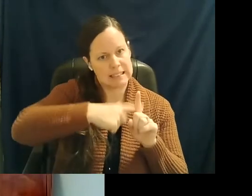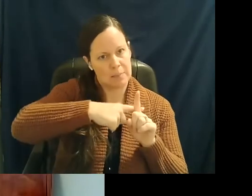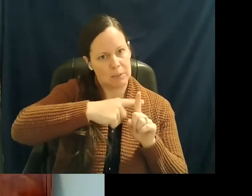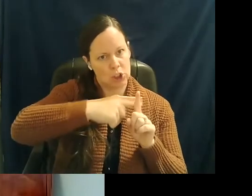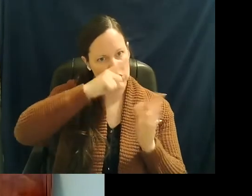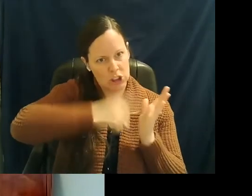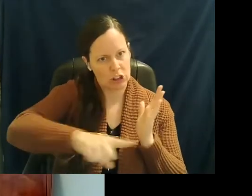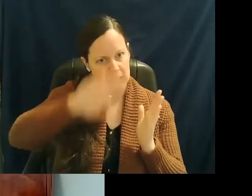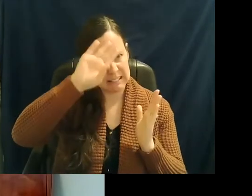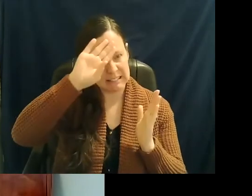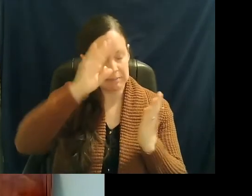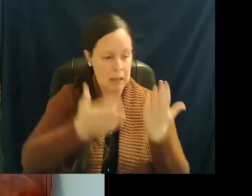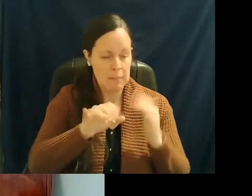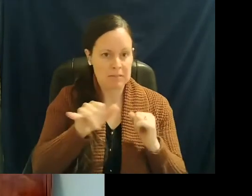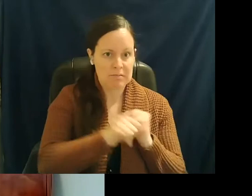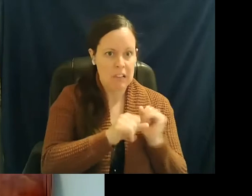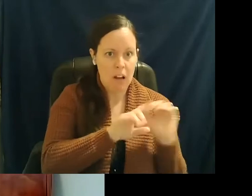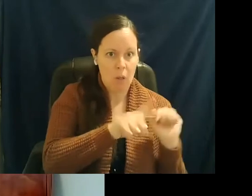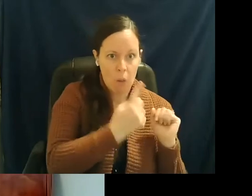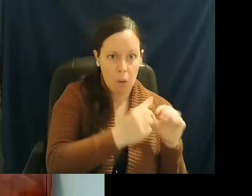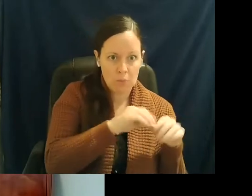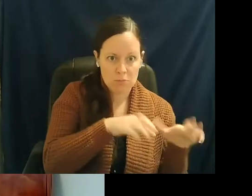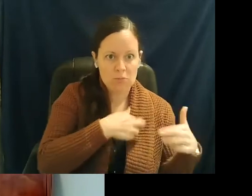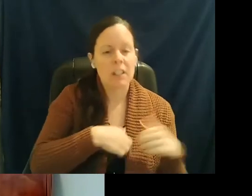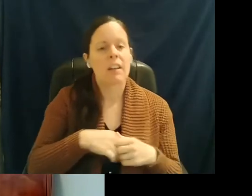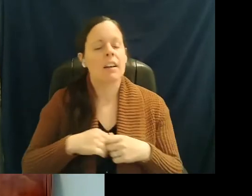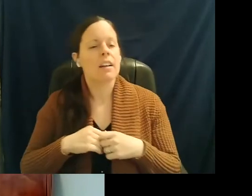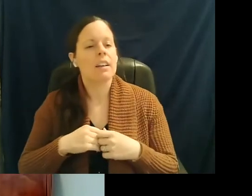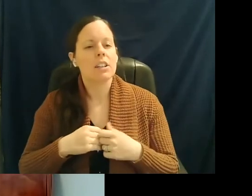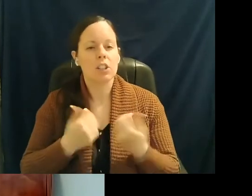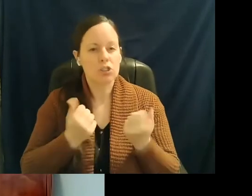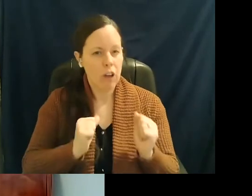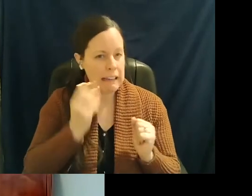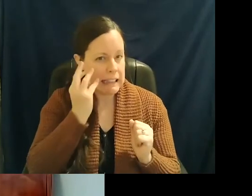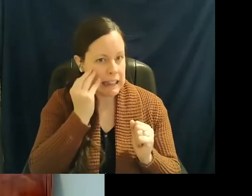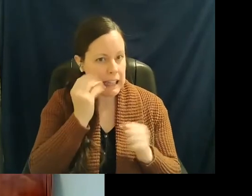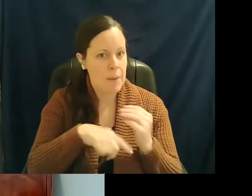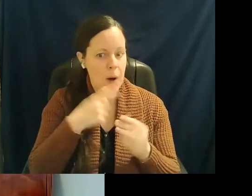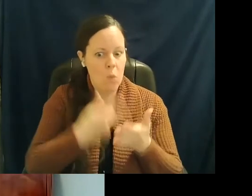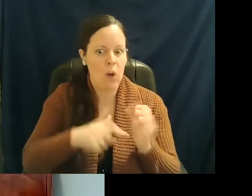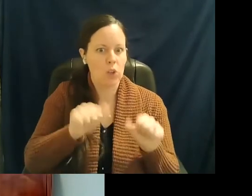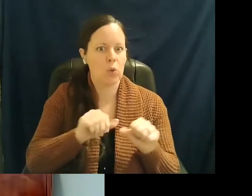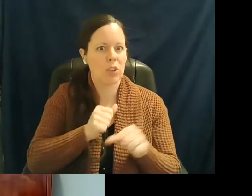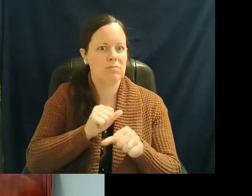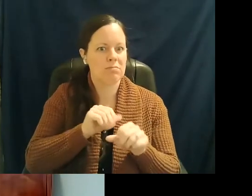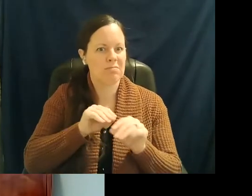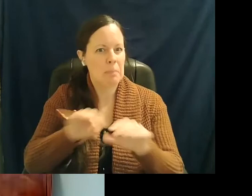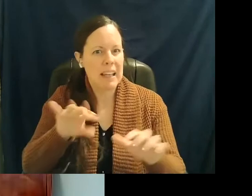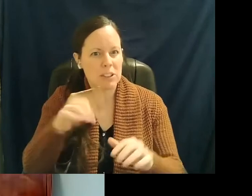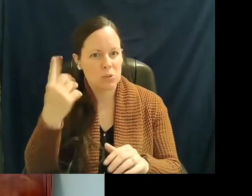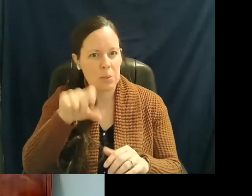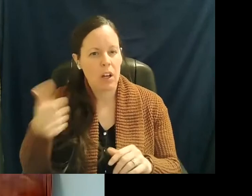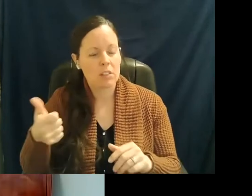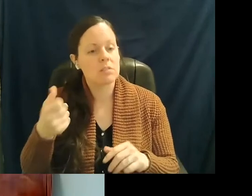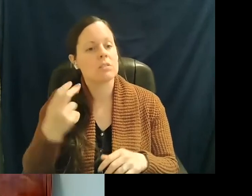think about isolating, and, you know, think about what you could possibly pass on to somebody else. Wear your mask,